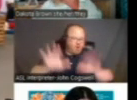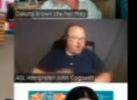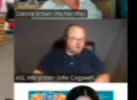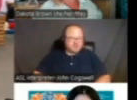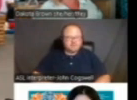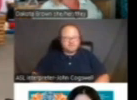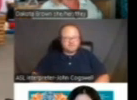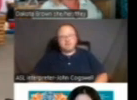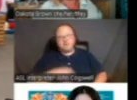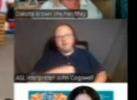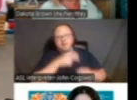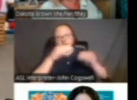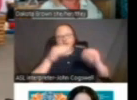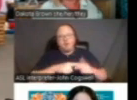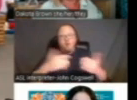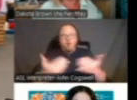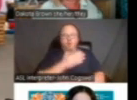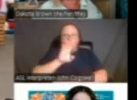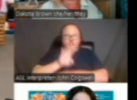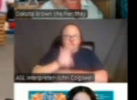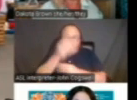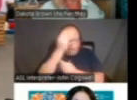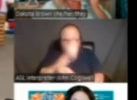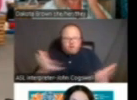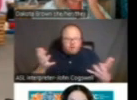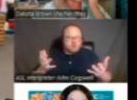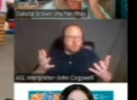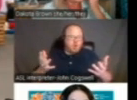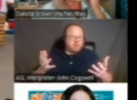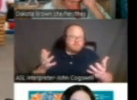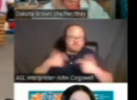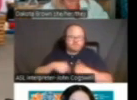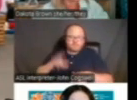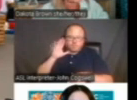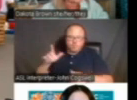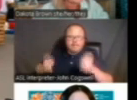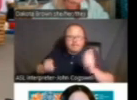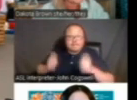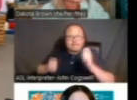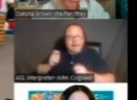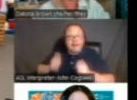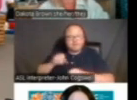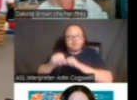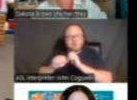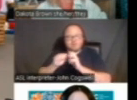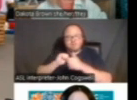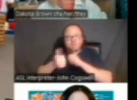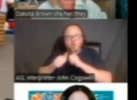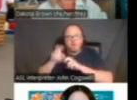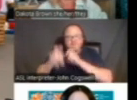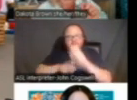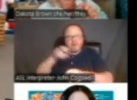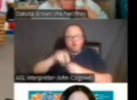And we can jump into new business and let you know that we are going to be at this adaptive sports fair. This is in Rancho